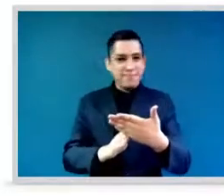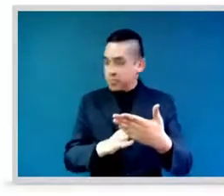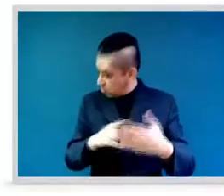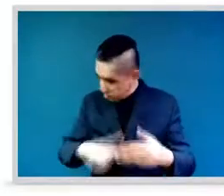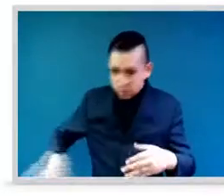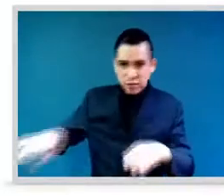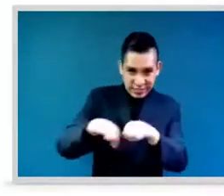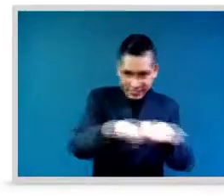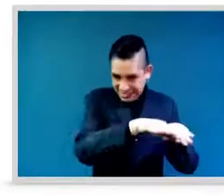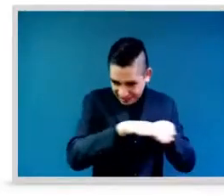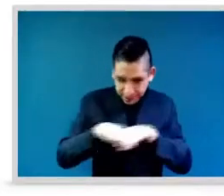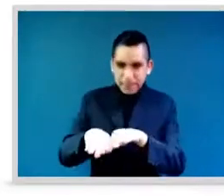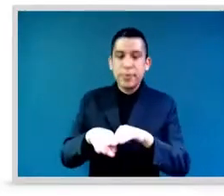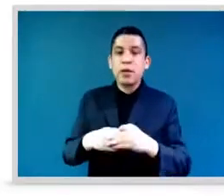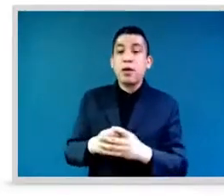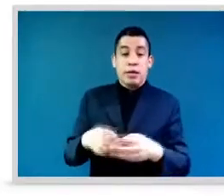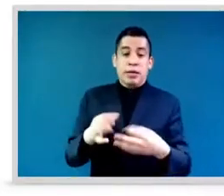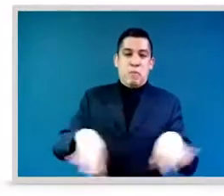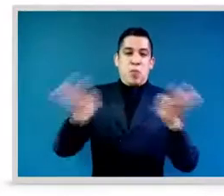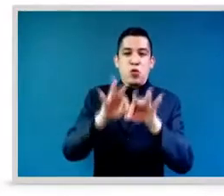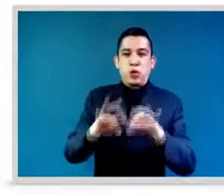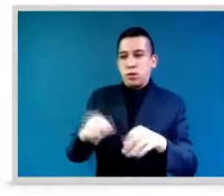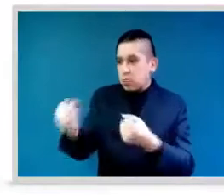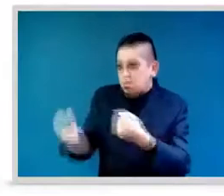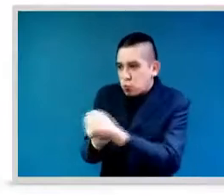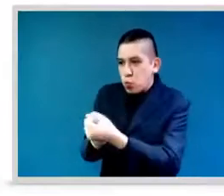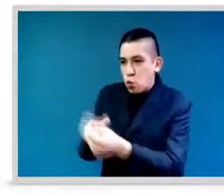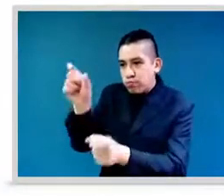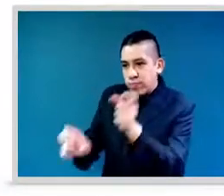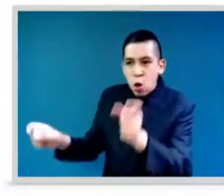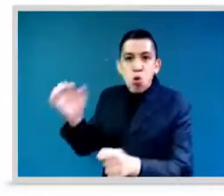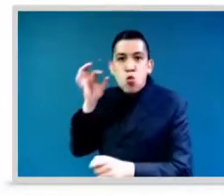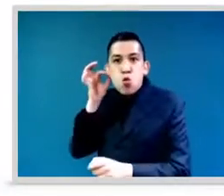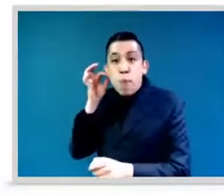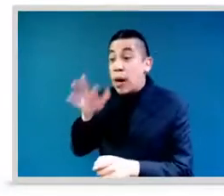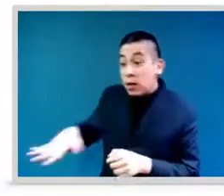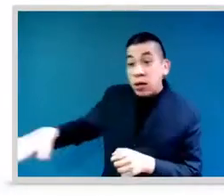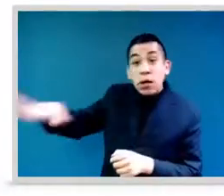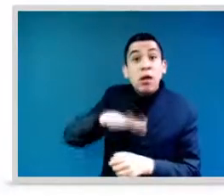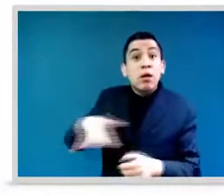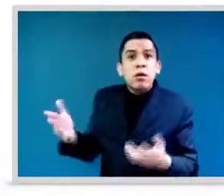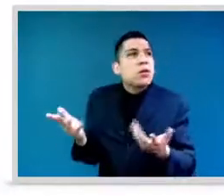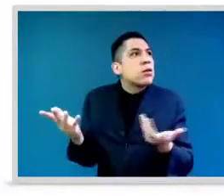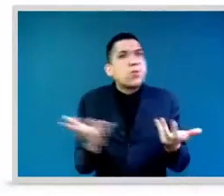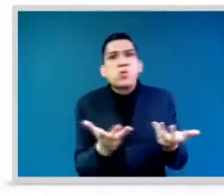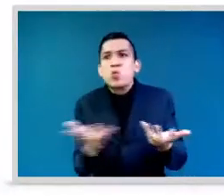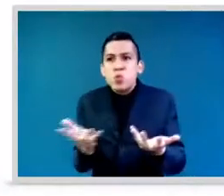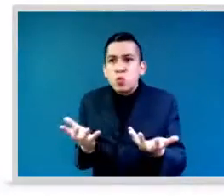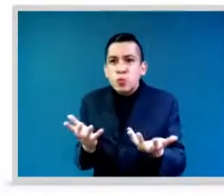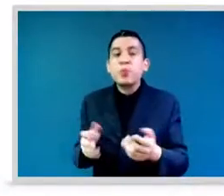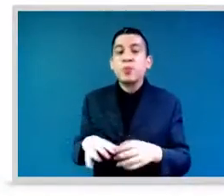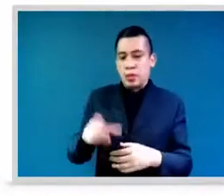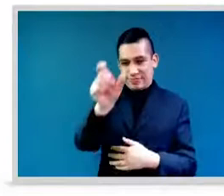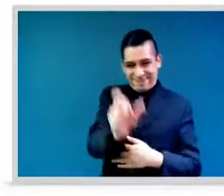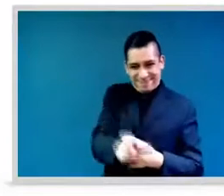characteristics so often associated with women's leadership really there showing what we can do. You know, the women